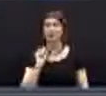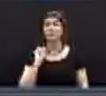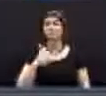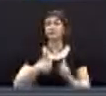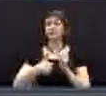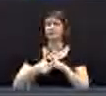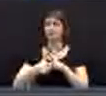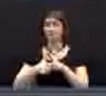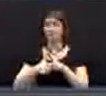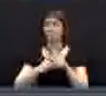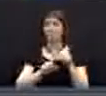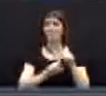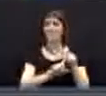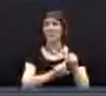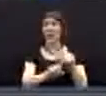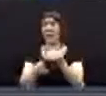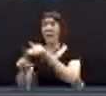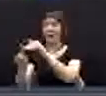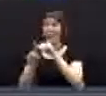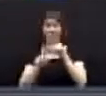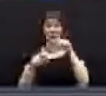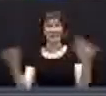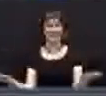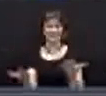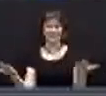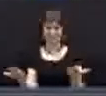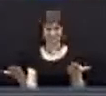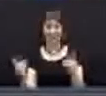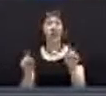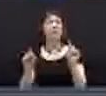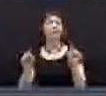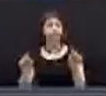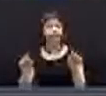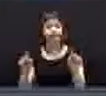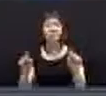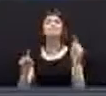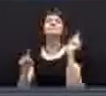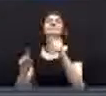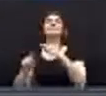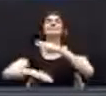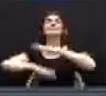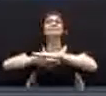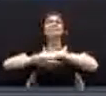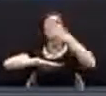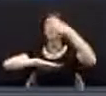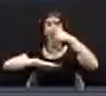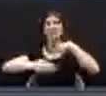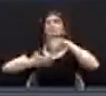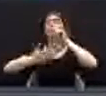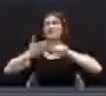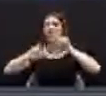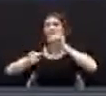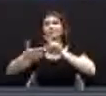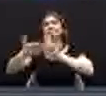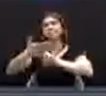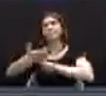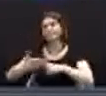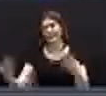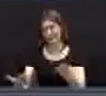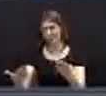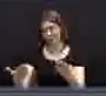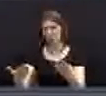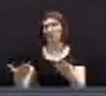I want to remind everyone that's here to please check in with the attendants and